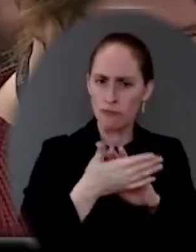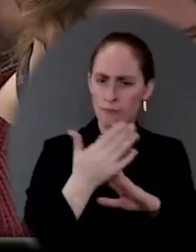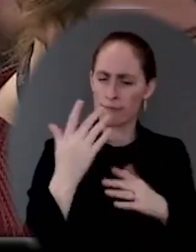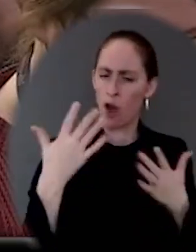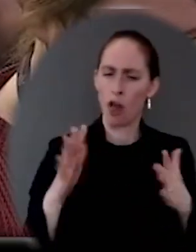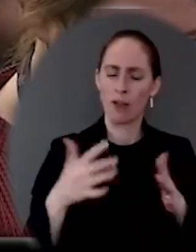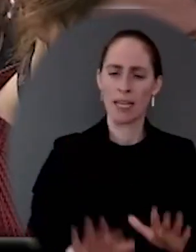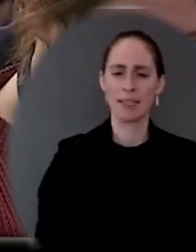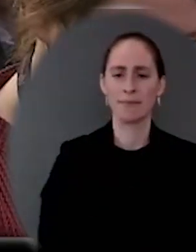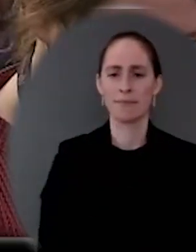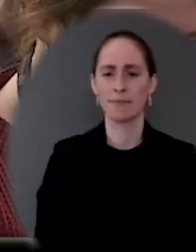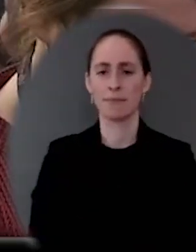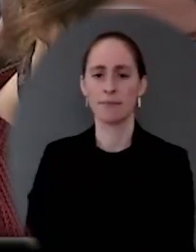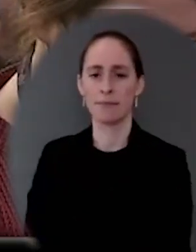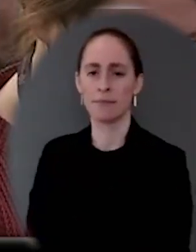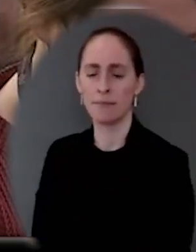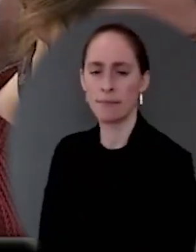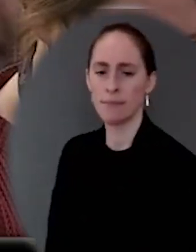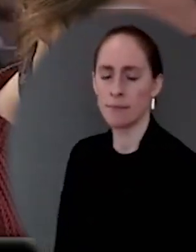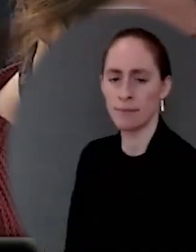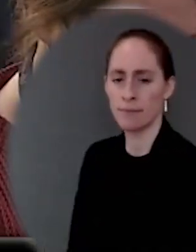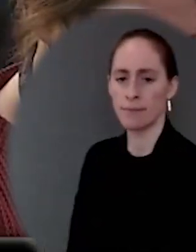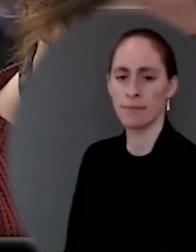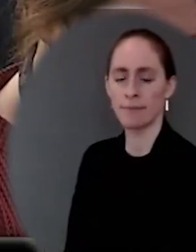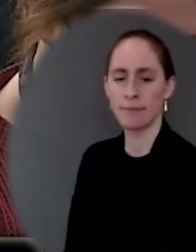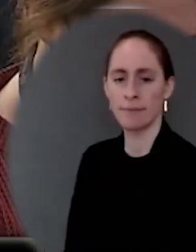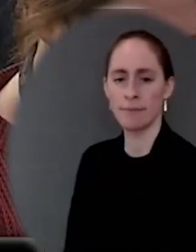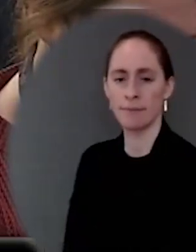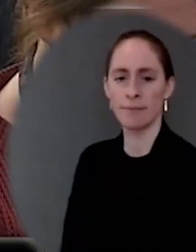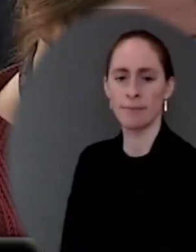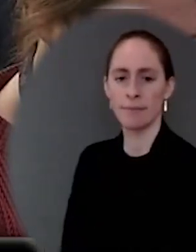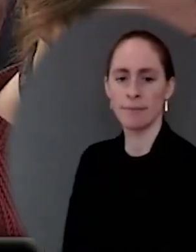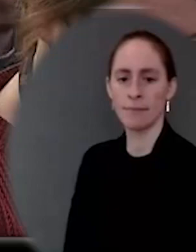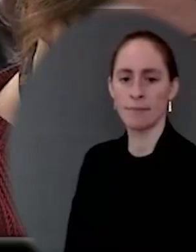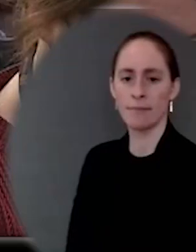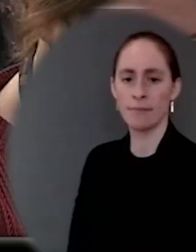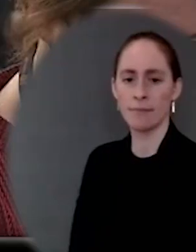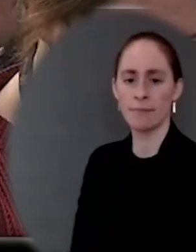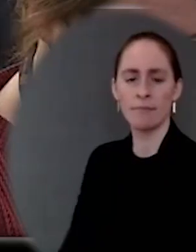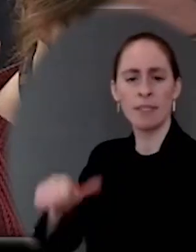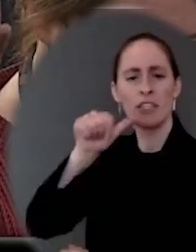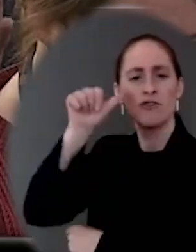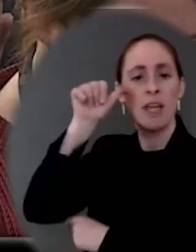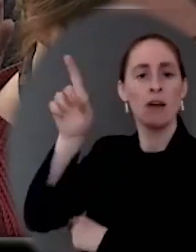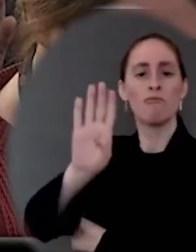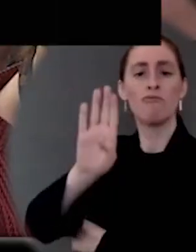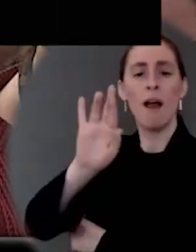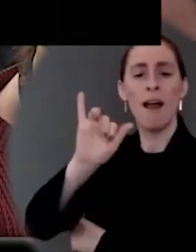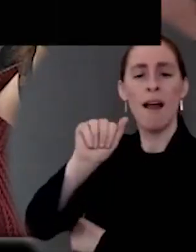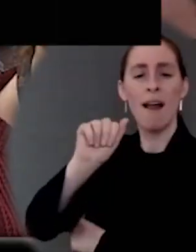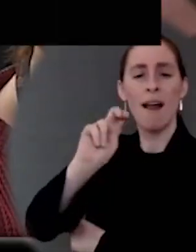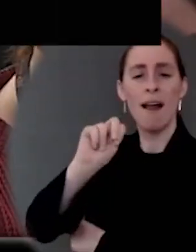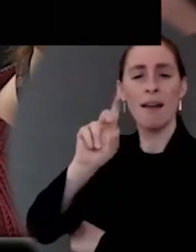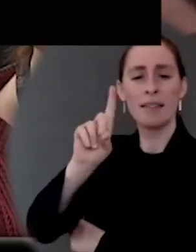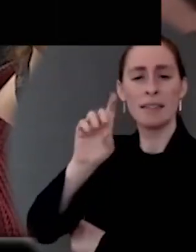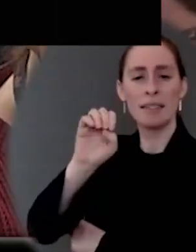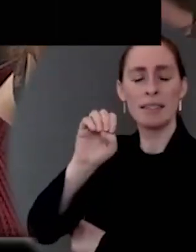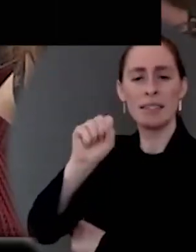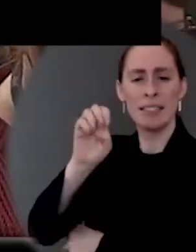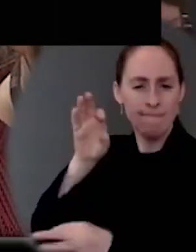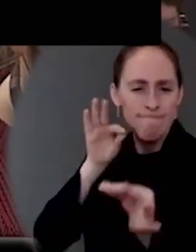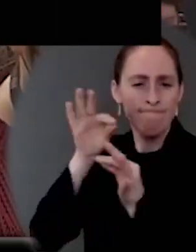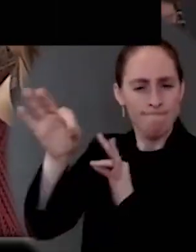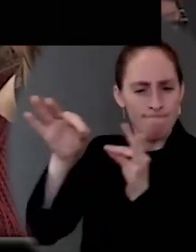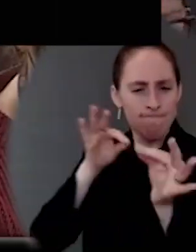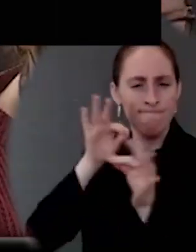yesterday, Brian, talked to us for 40 minutes about lots of data points that are moving in the right direction. Yeah. I'm wondering, given all of those things and given what you're talking about, prices month to month